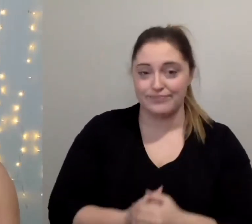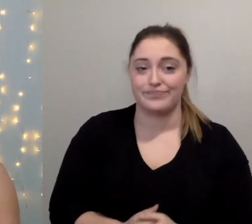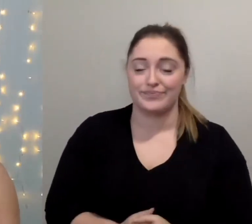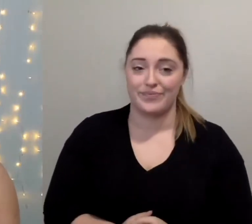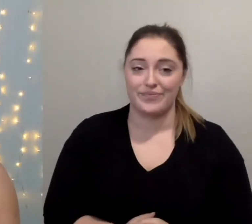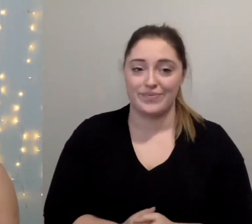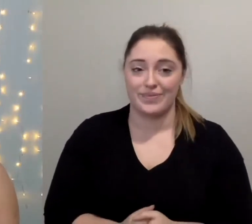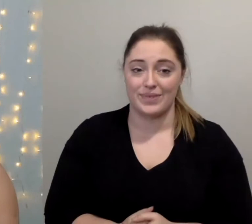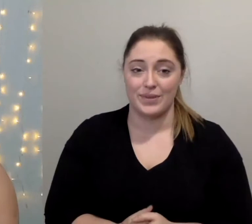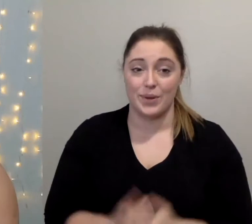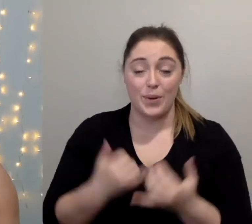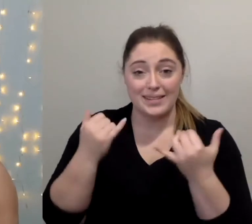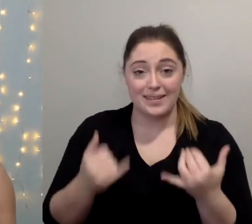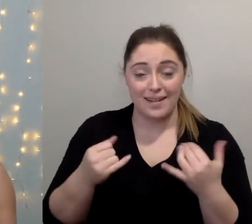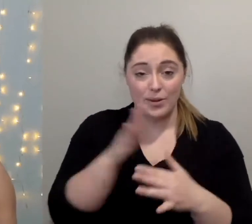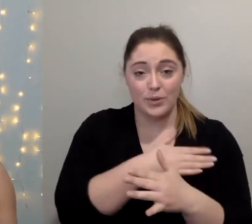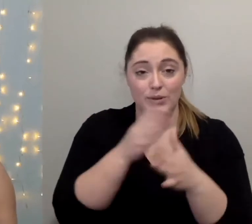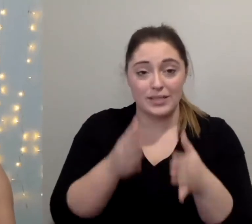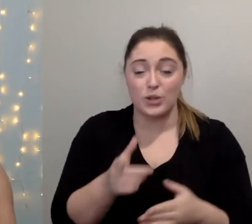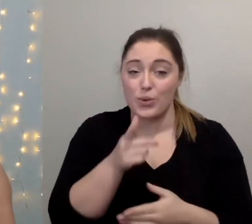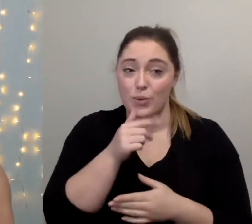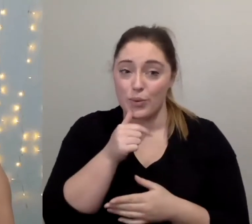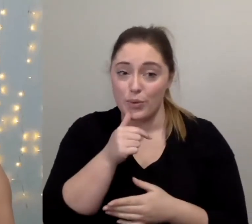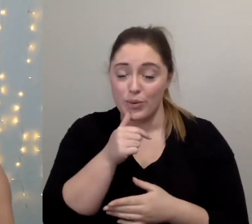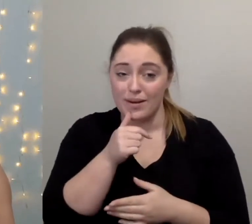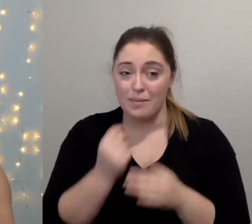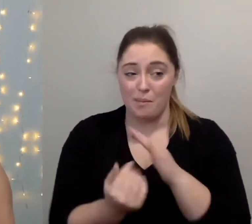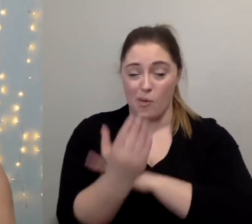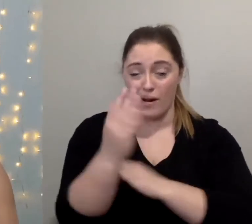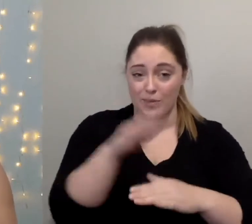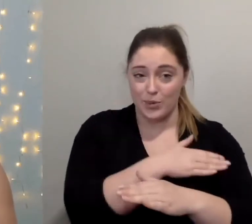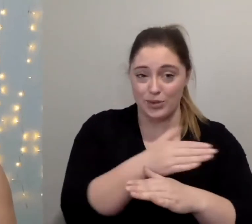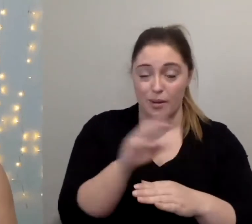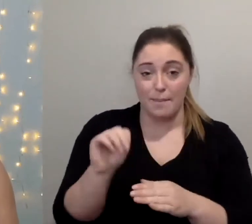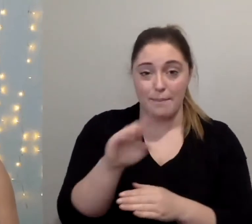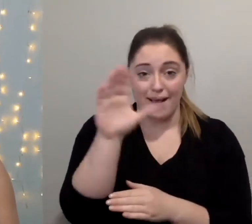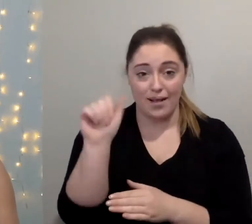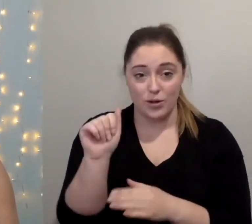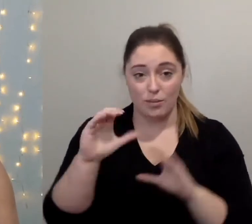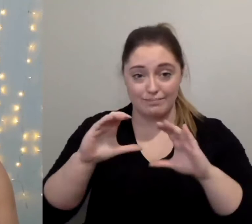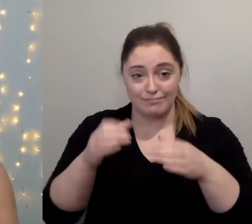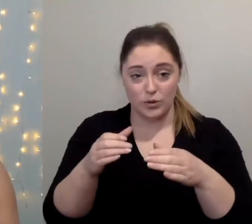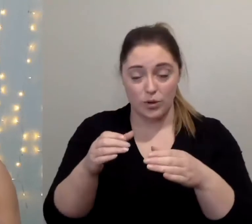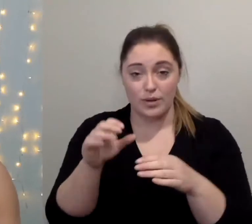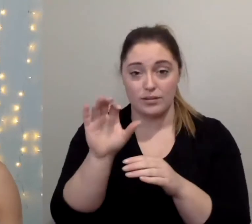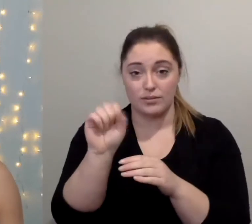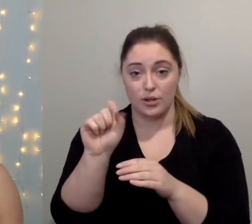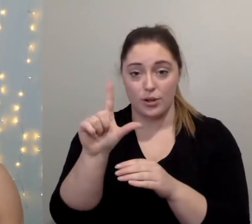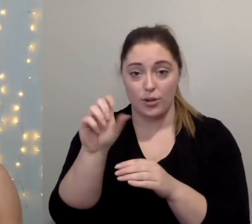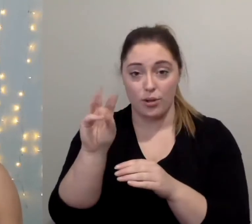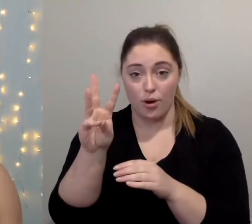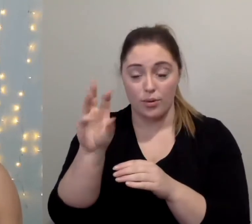we have a special presentation for you a morning musical performance by manitoba band slow spirit slow